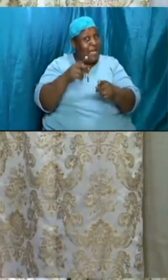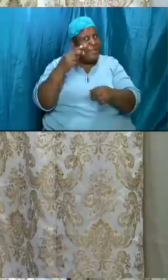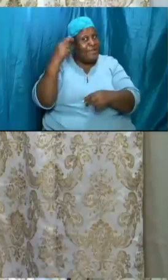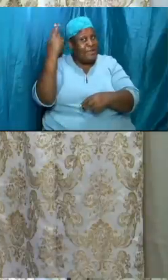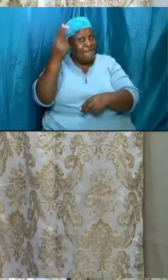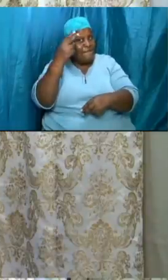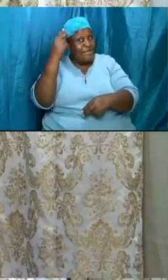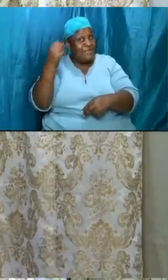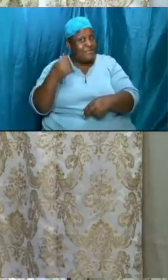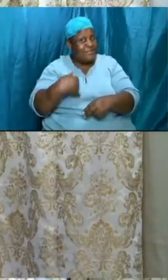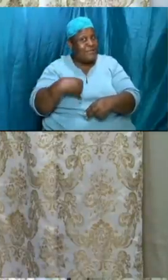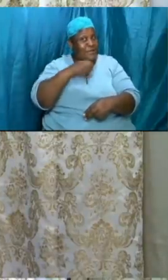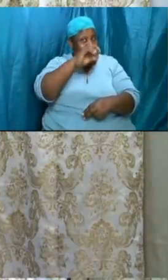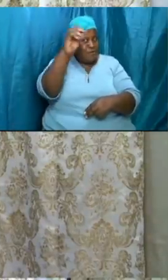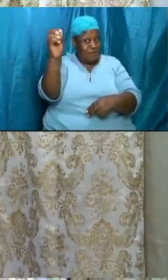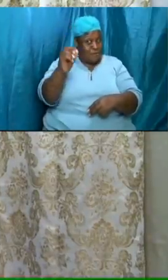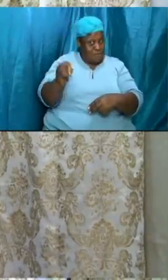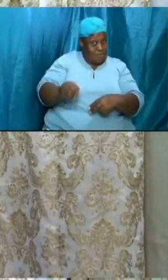the witch of endor